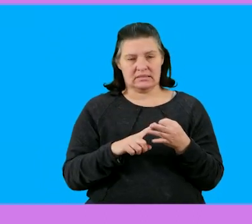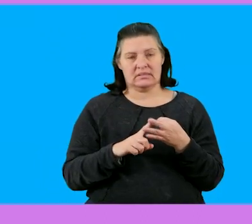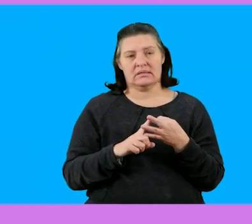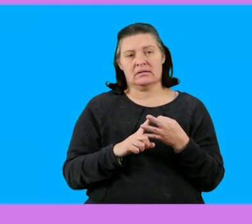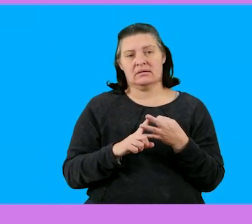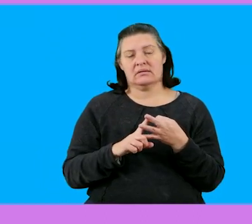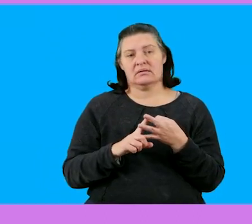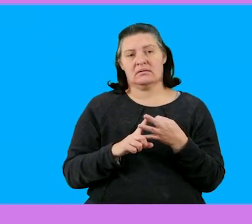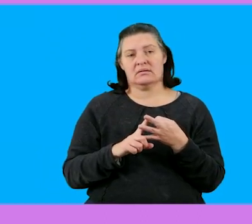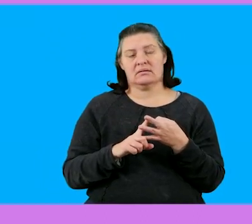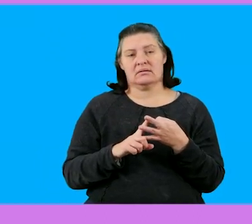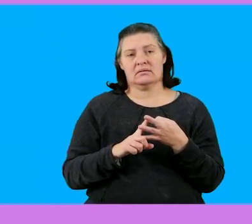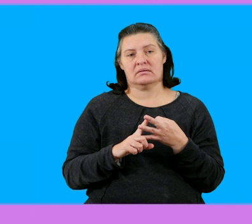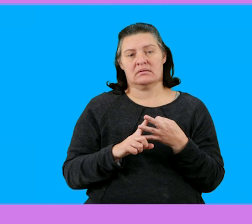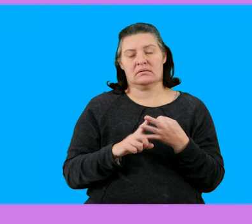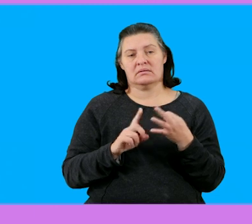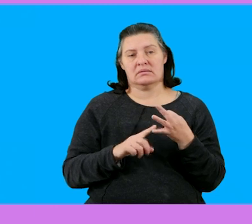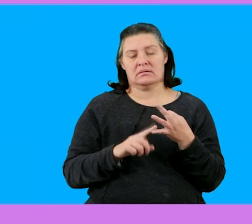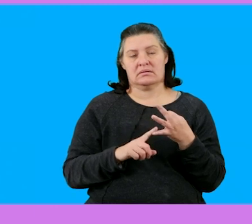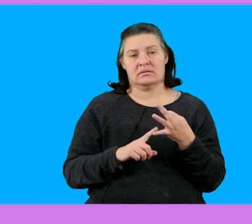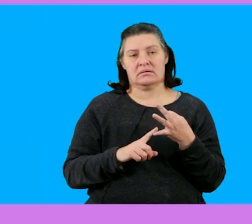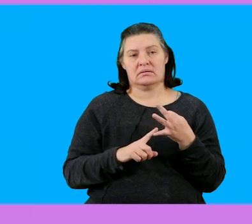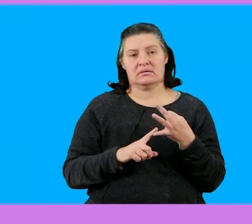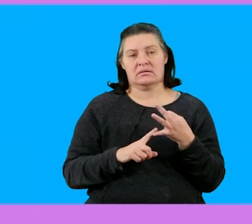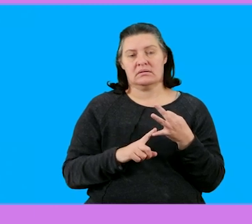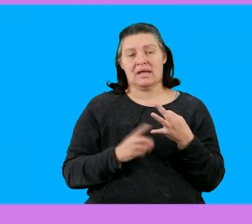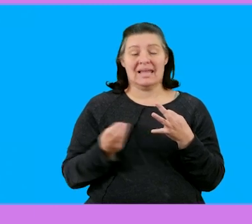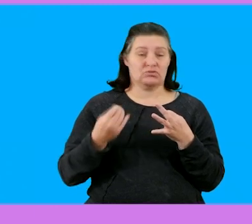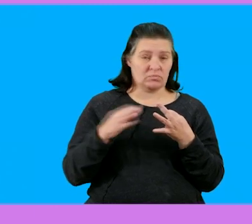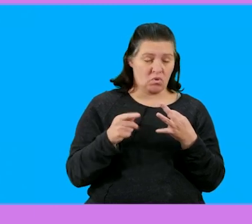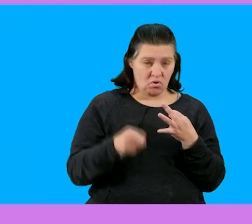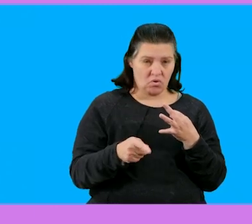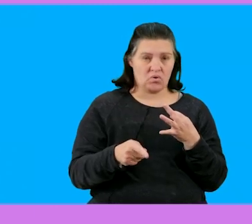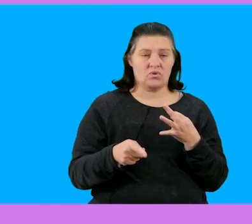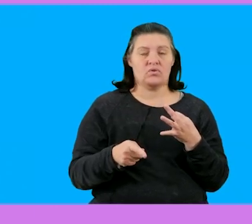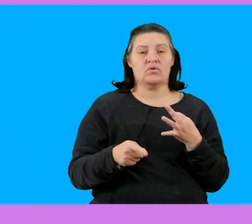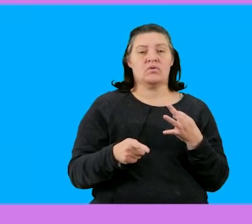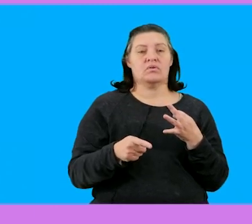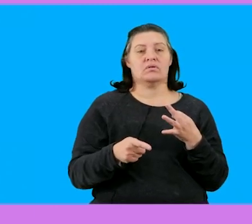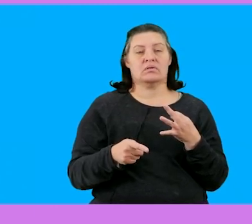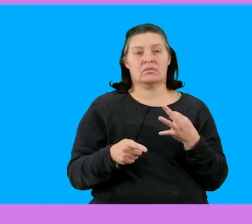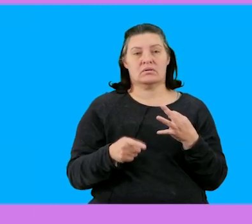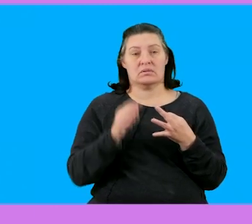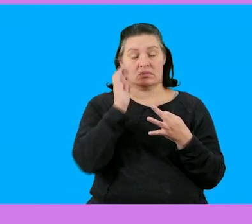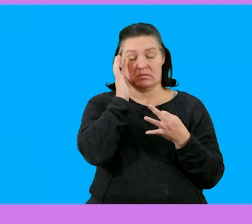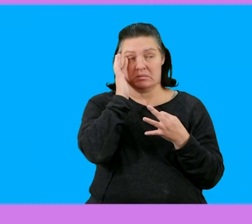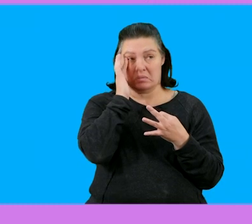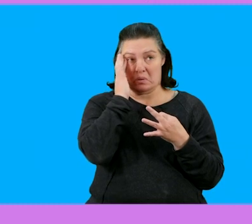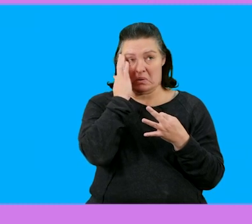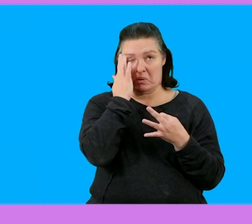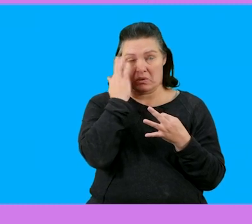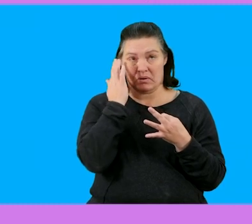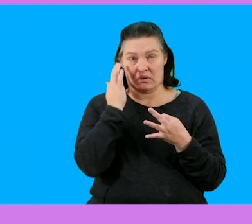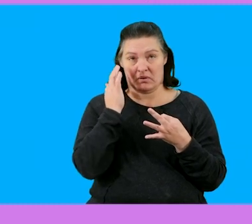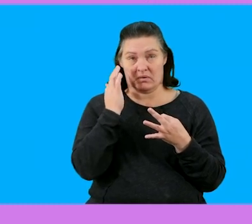and 67 cents plus where else did we earn interest here for the second trance here that